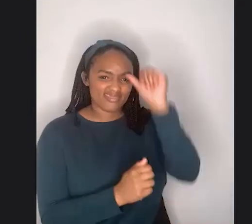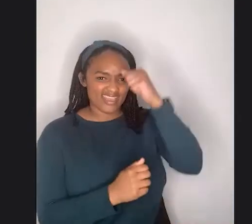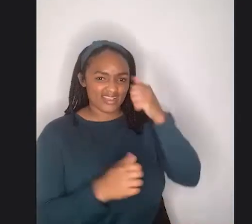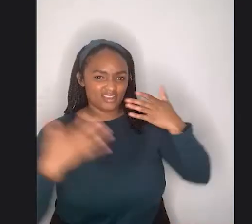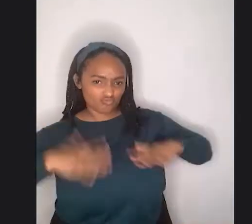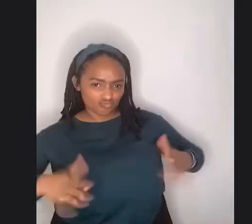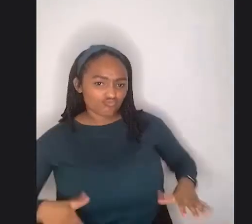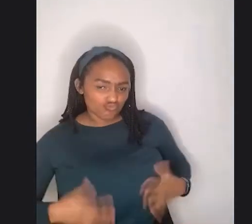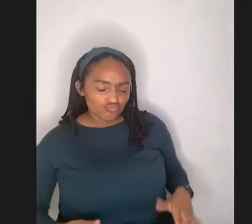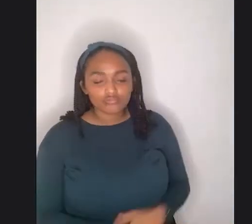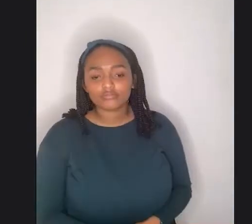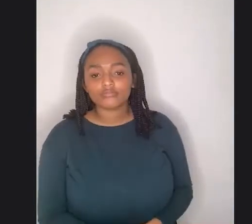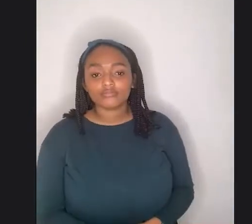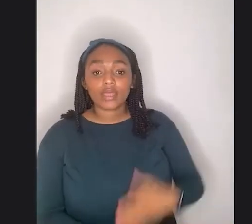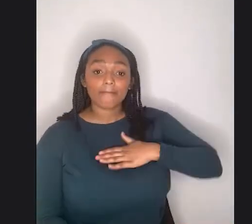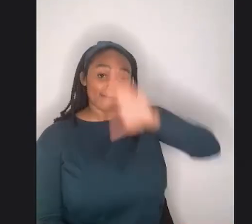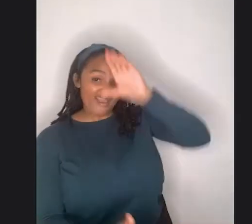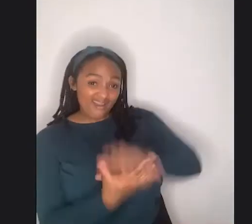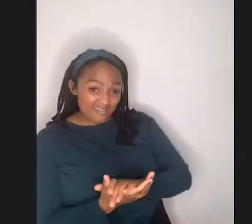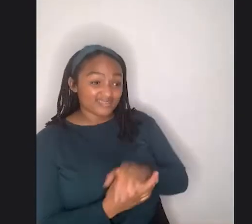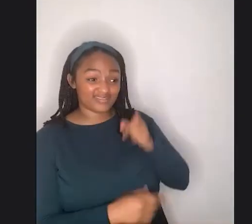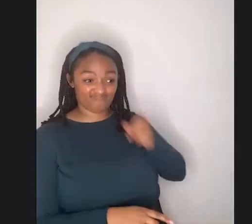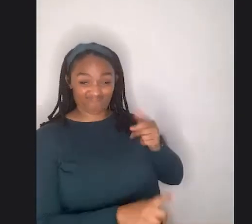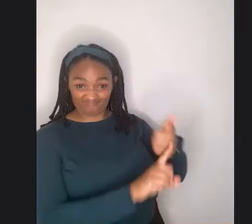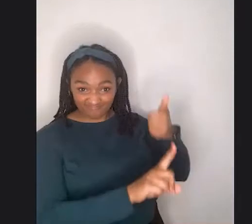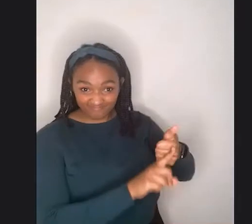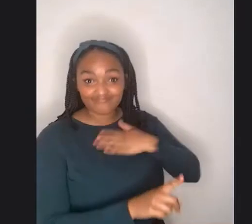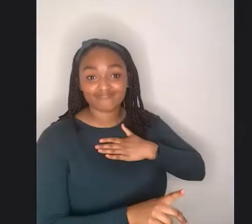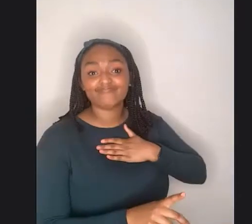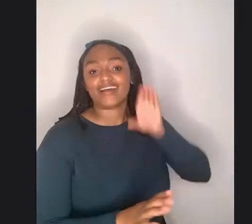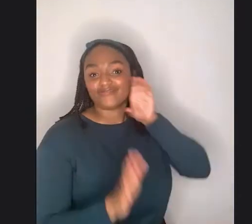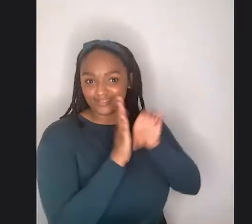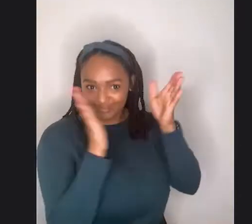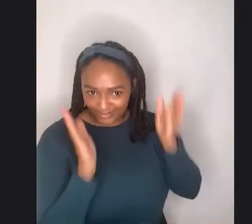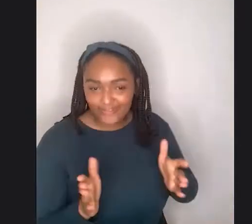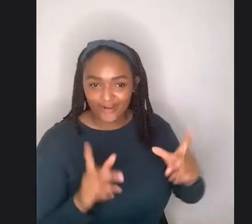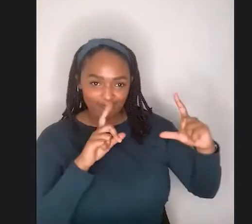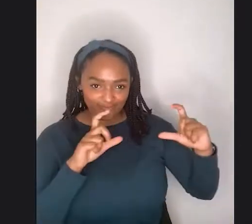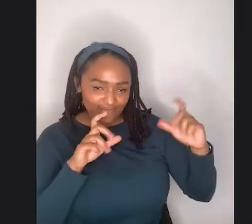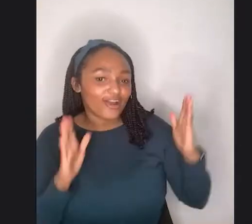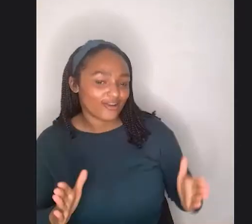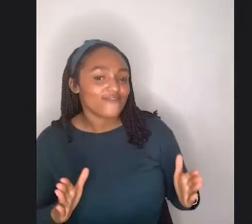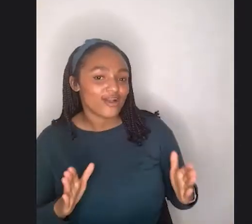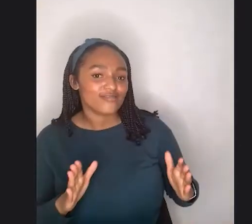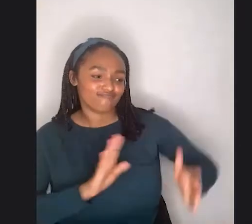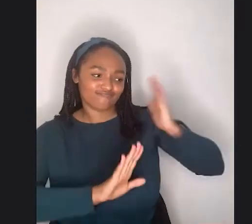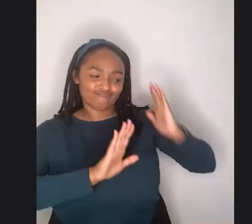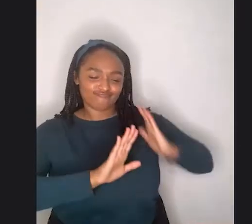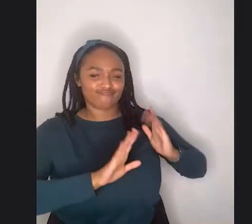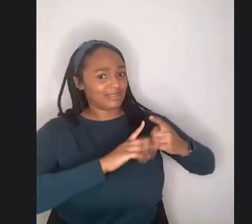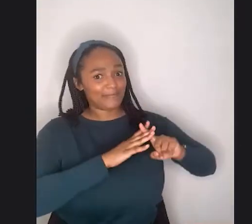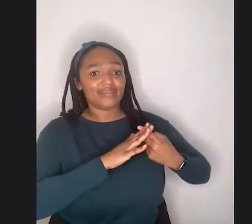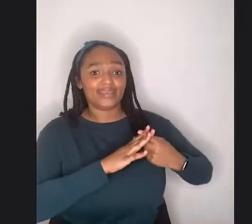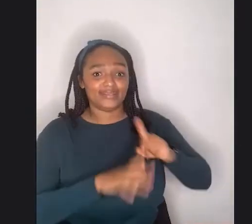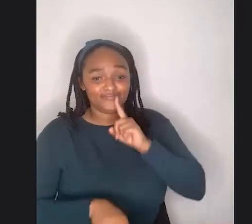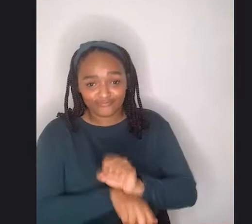is my photographer and he's been my photographer from the very beginning. I mean, he was the one who bought